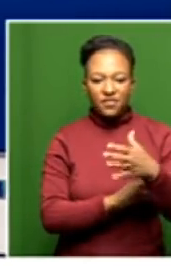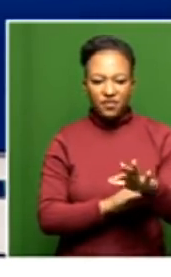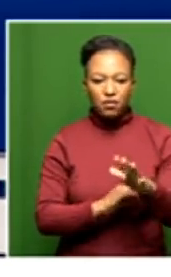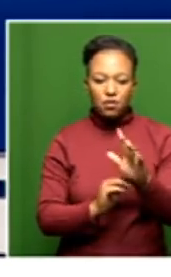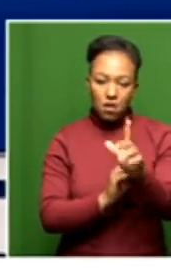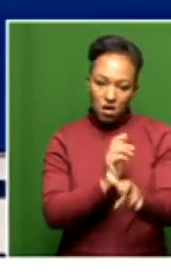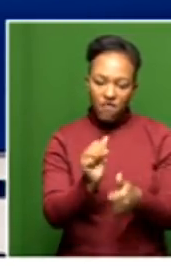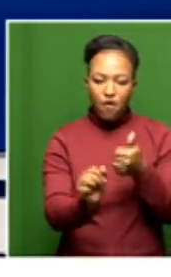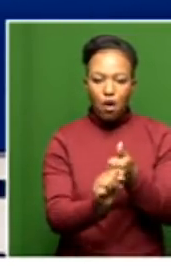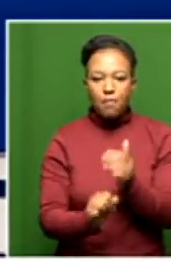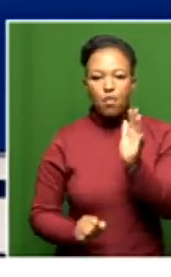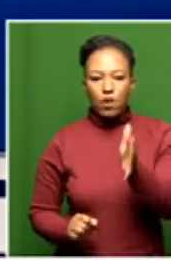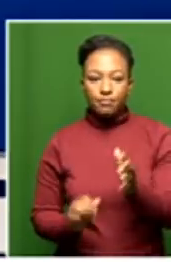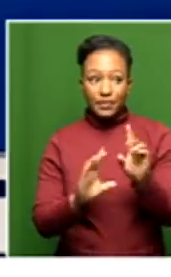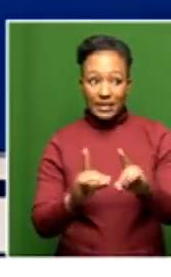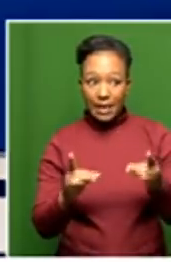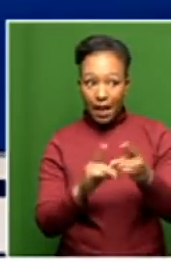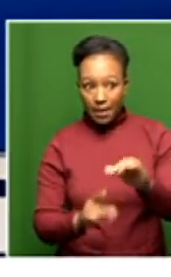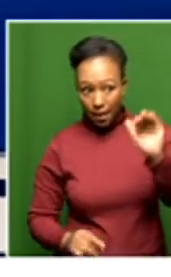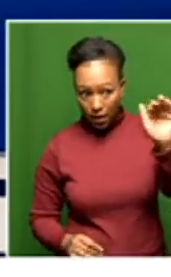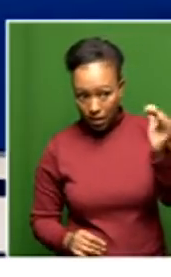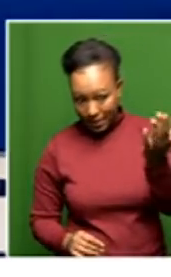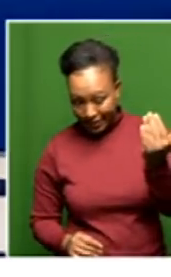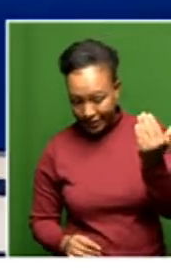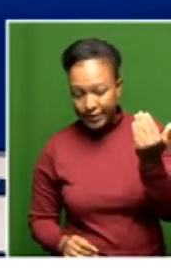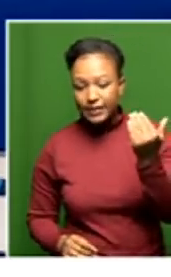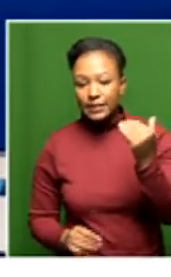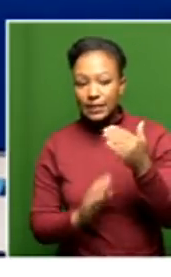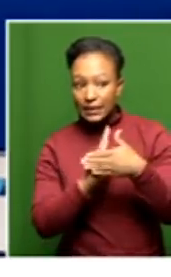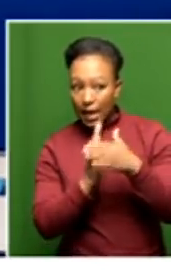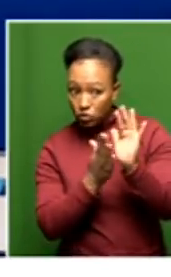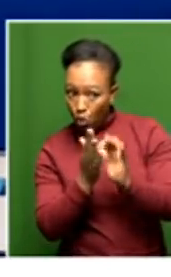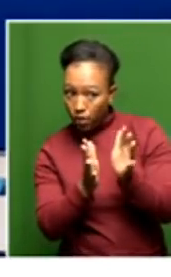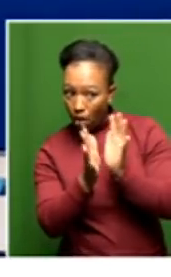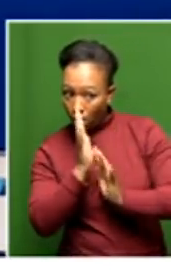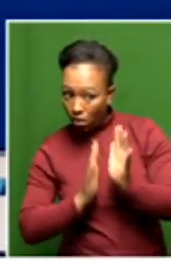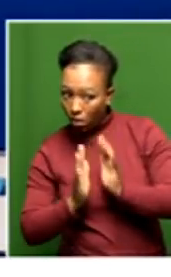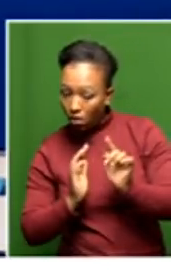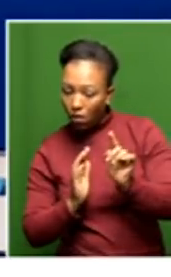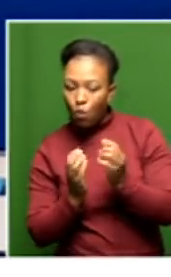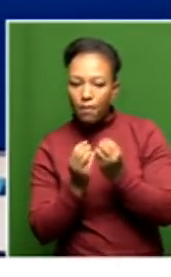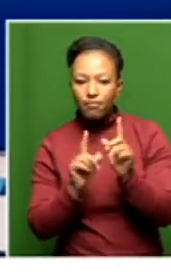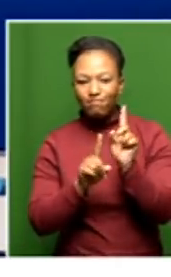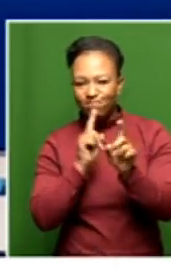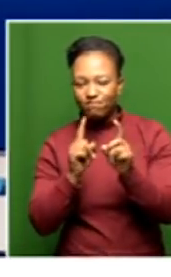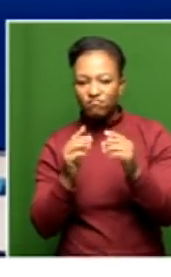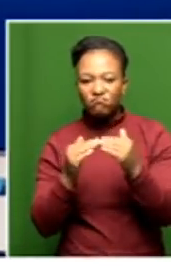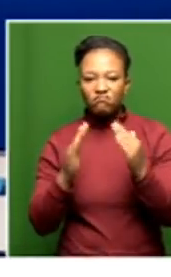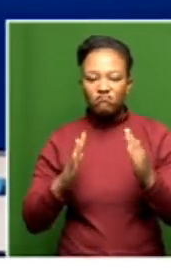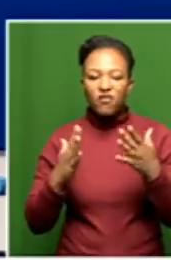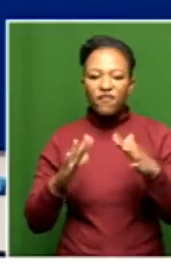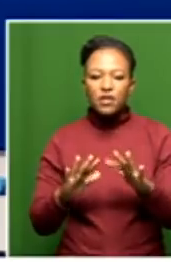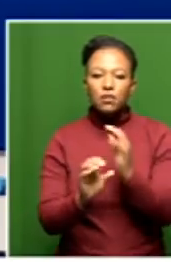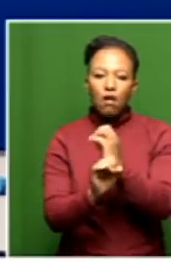we will follow up. The department needs to give us their side of the story, because there are so many questions. A facility that was